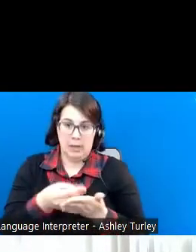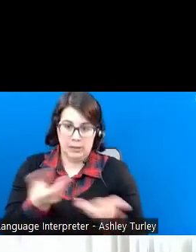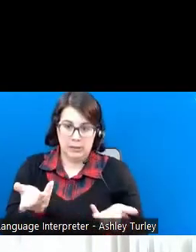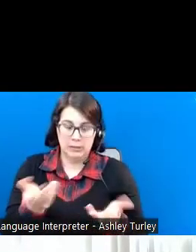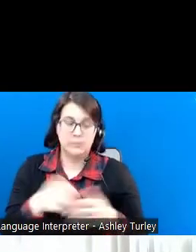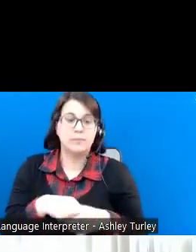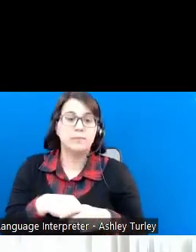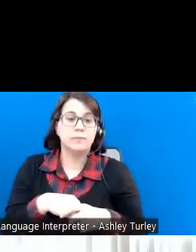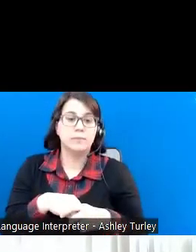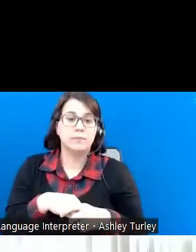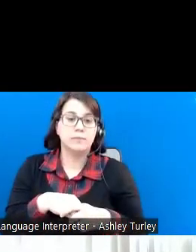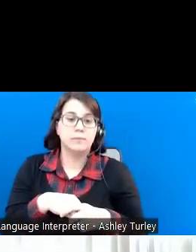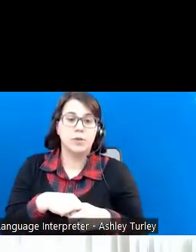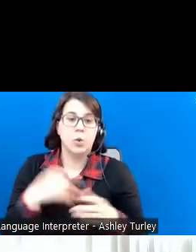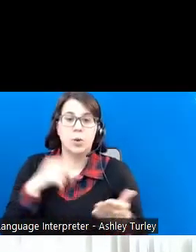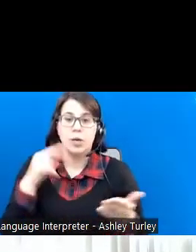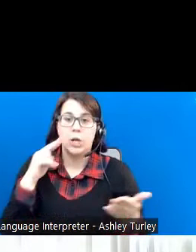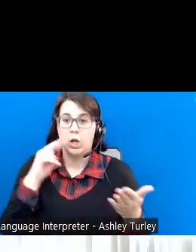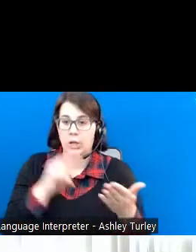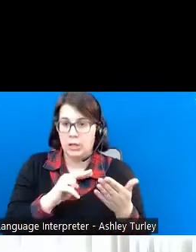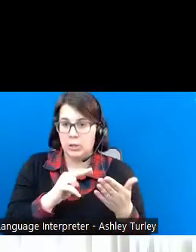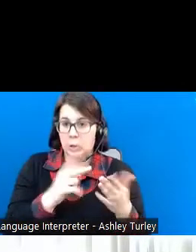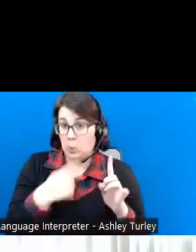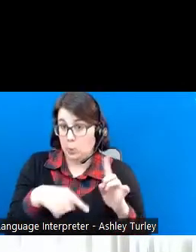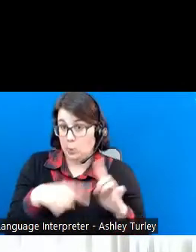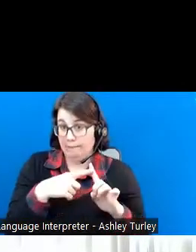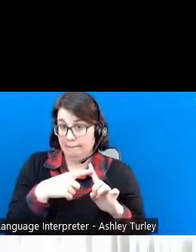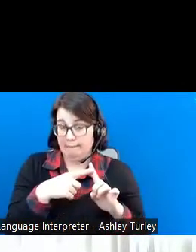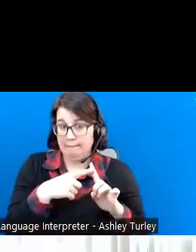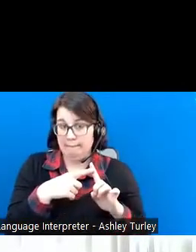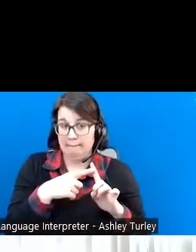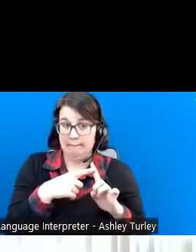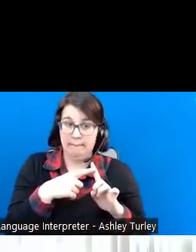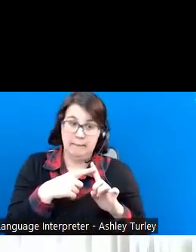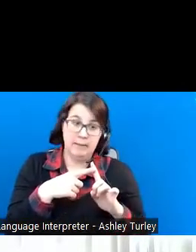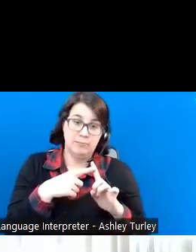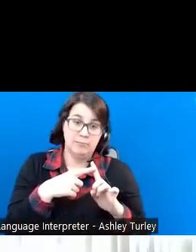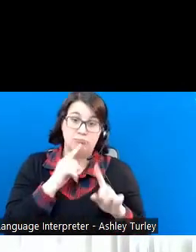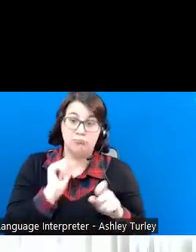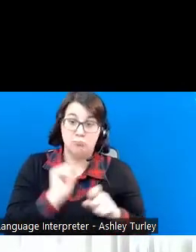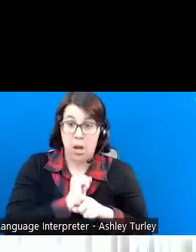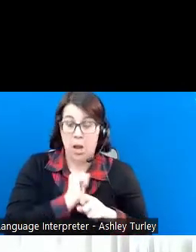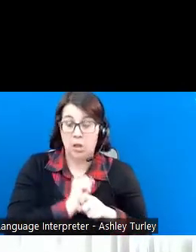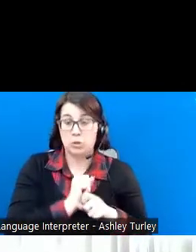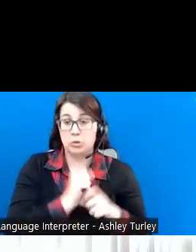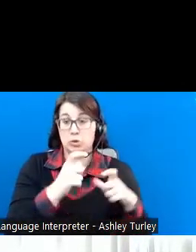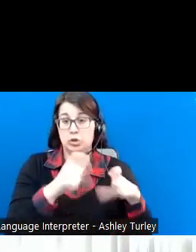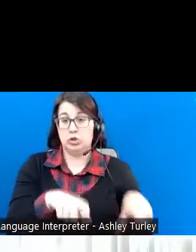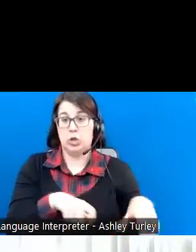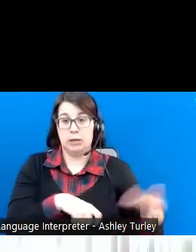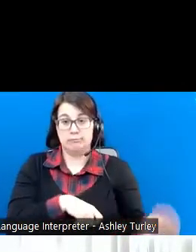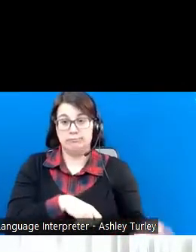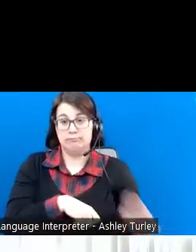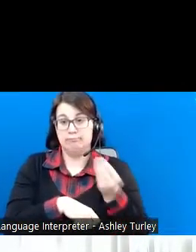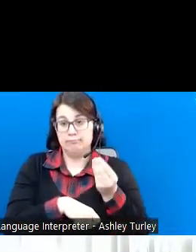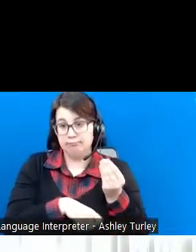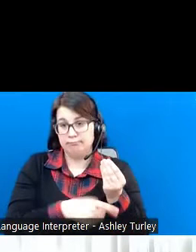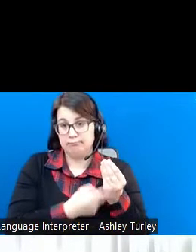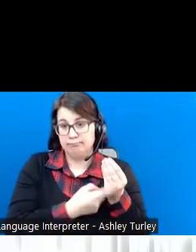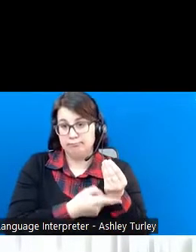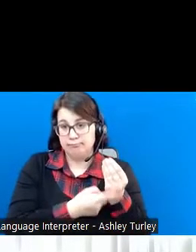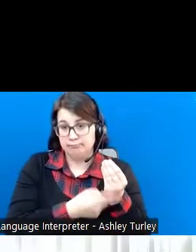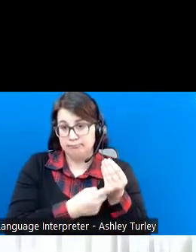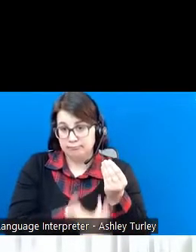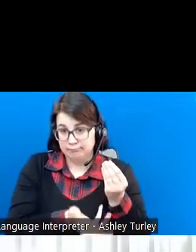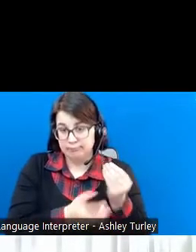we look at when did you actually get your paycheck? So